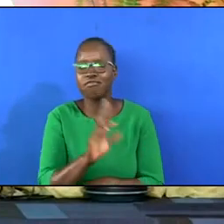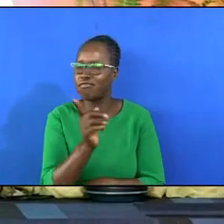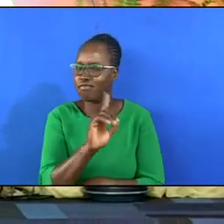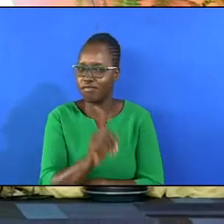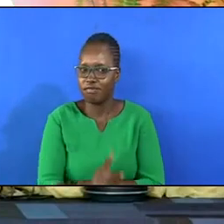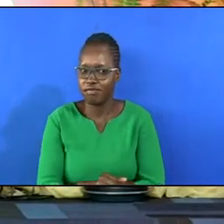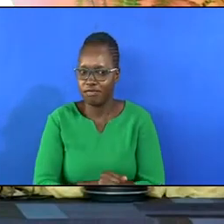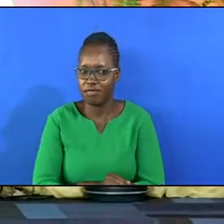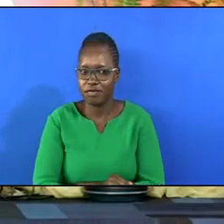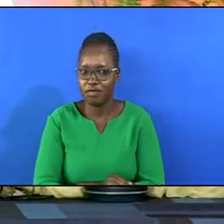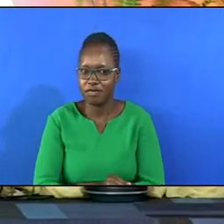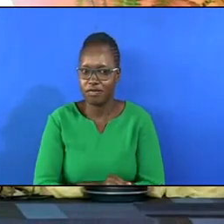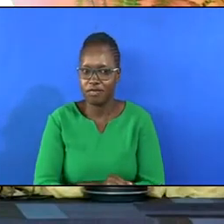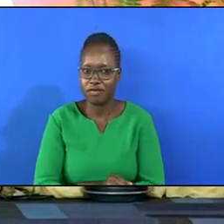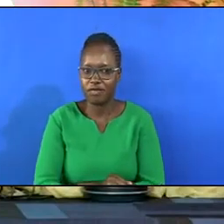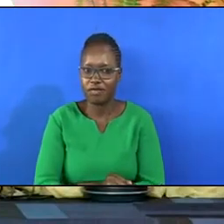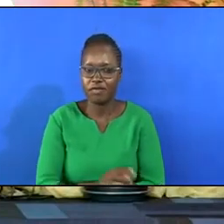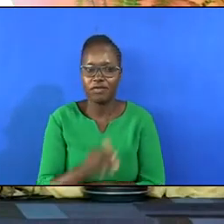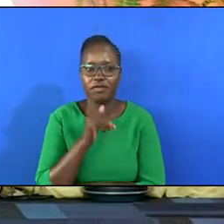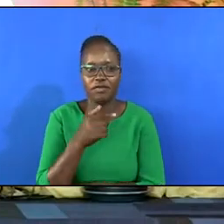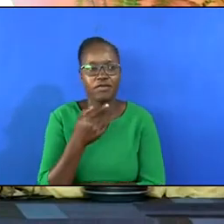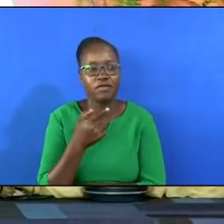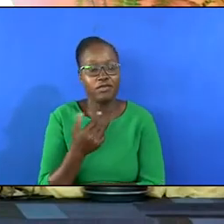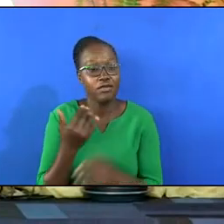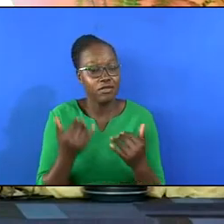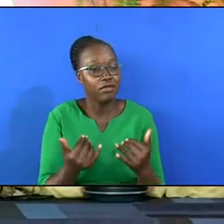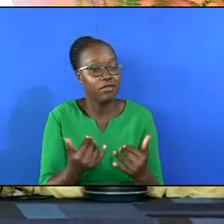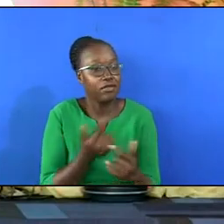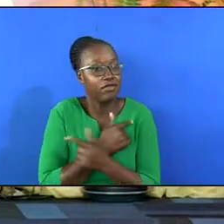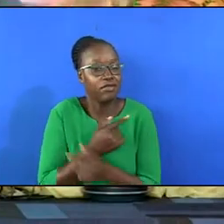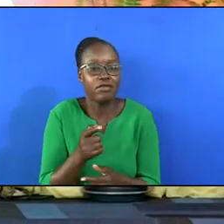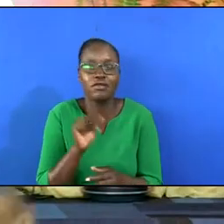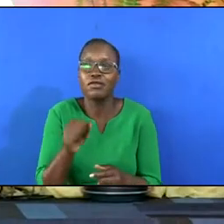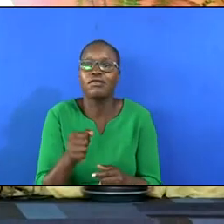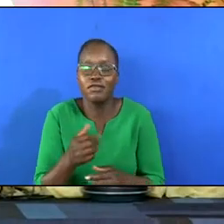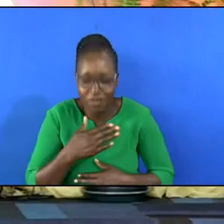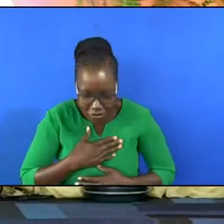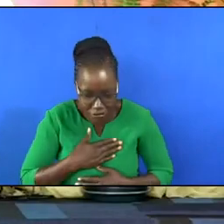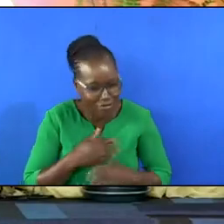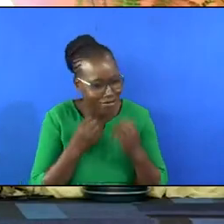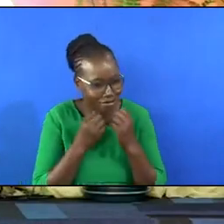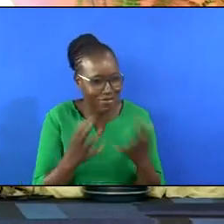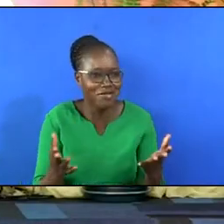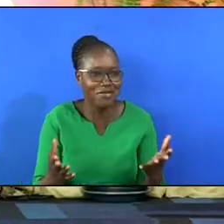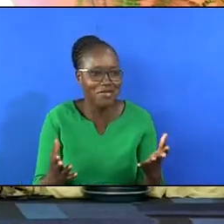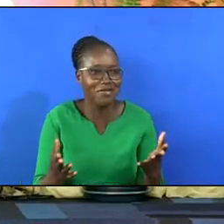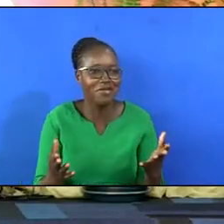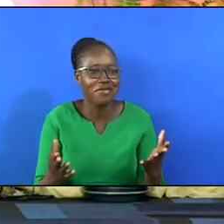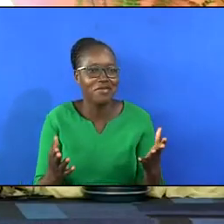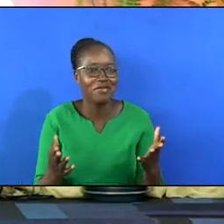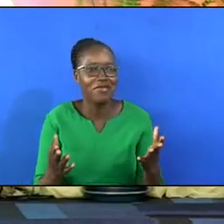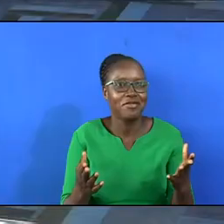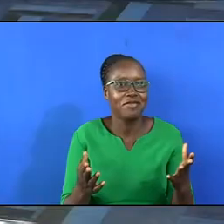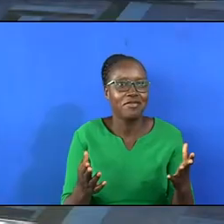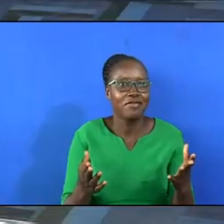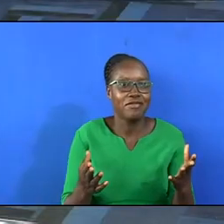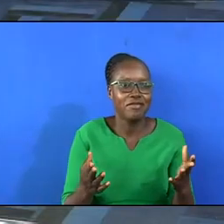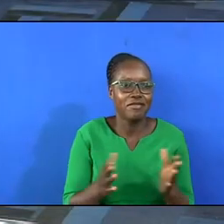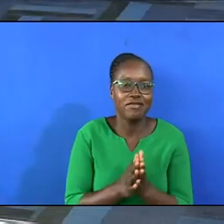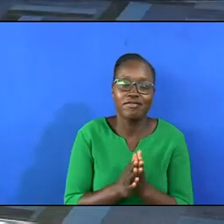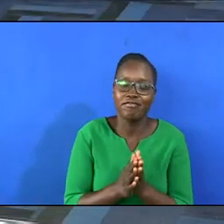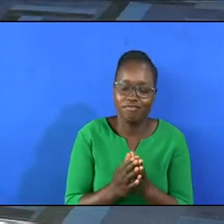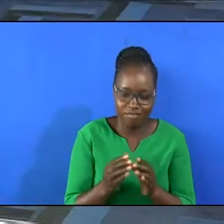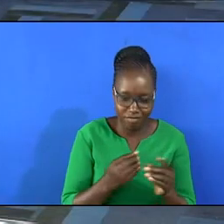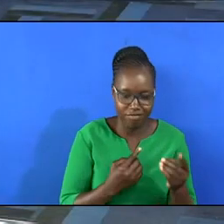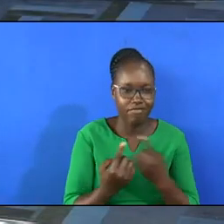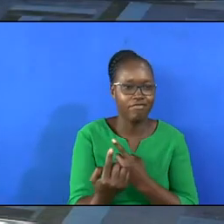does not say now I love you can you submit there's nothing like that it's an imperative